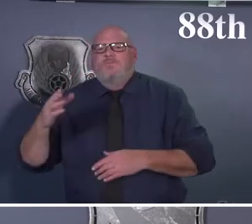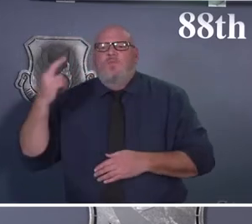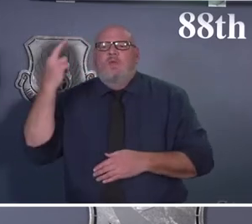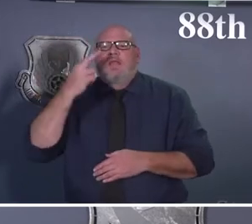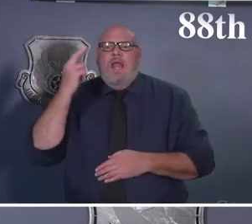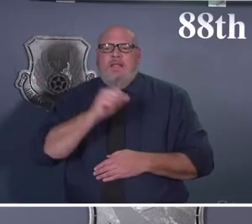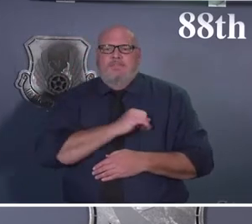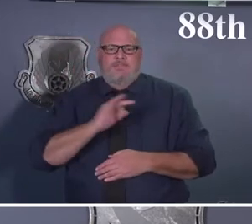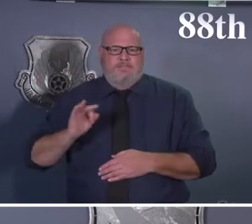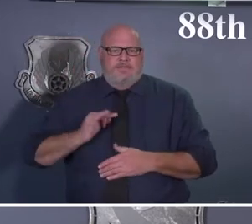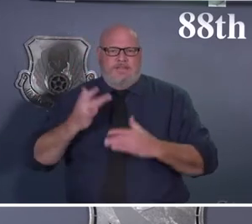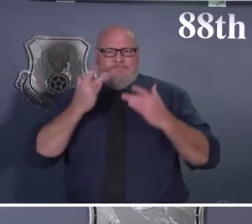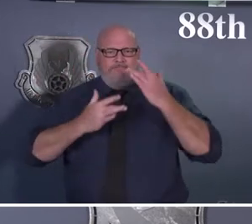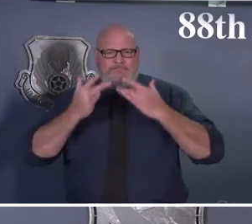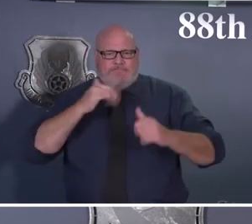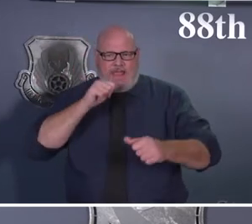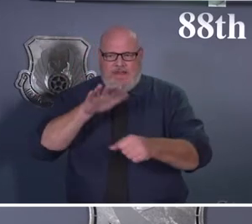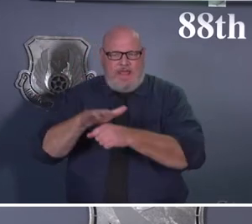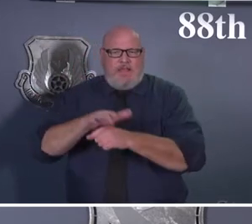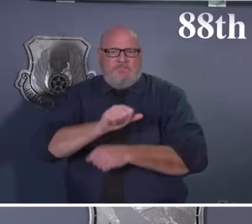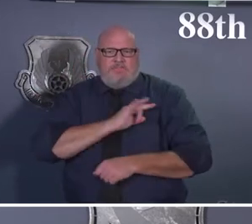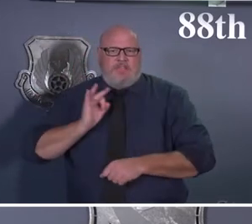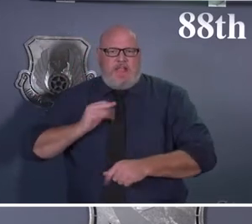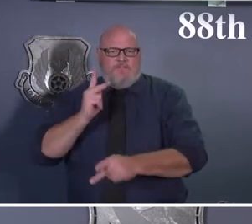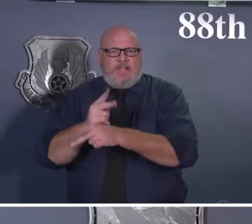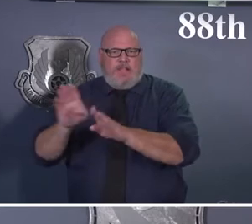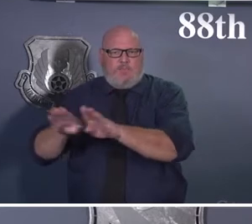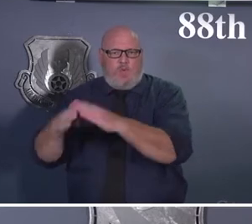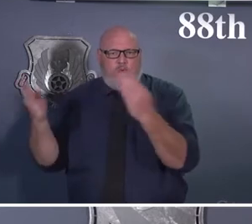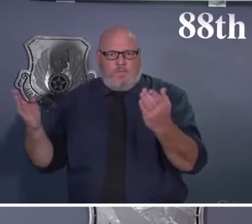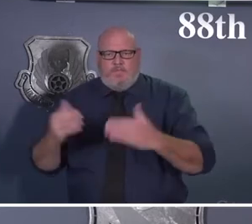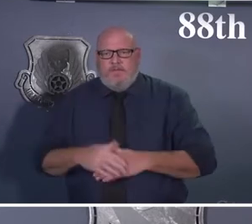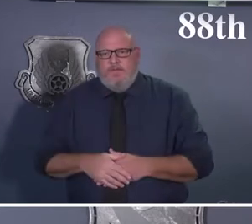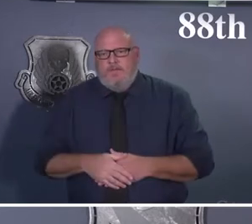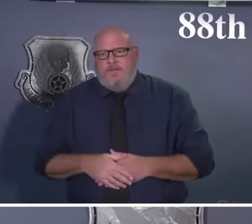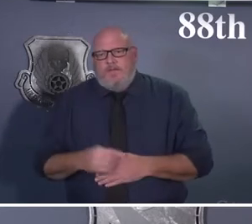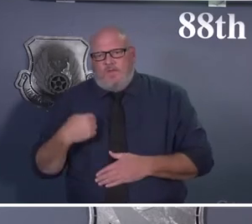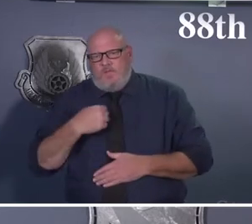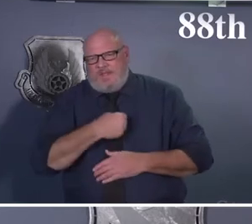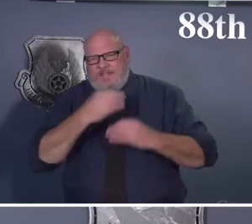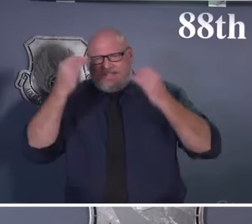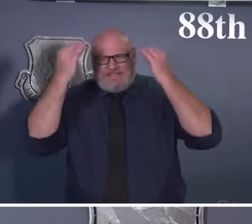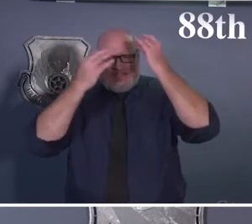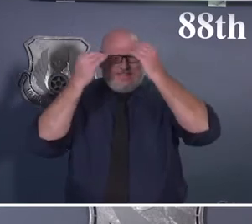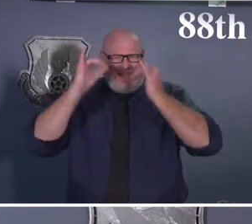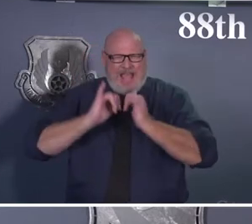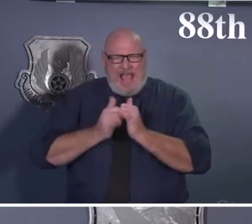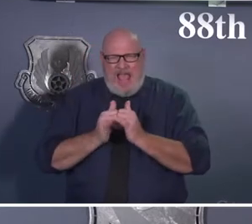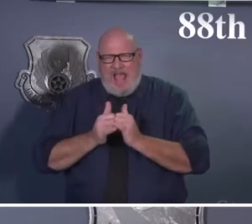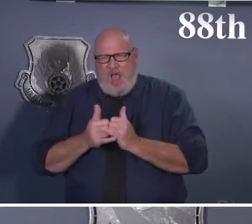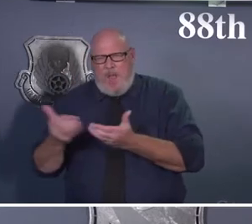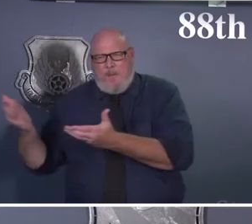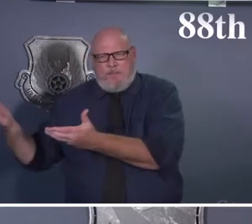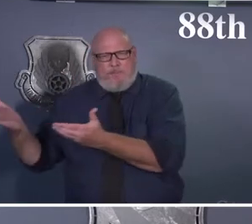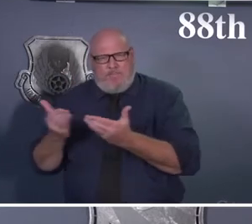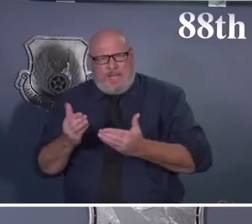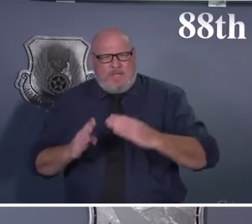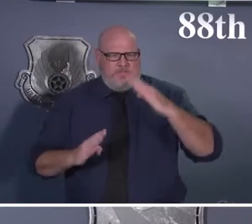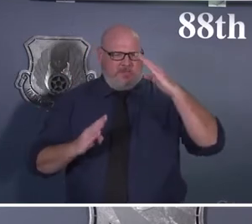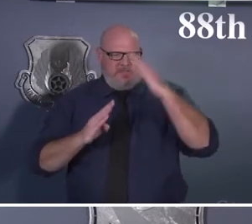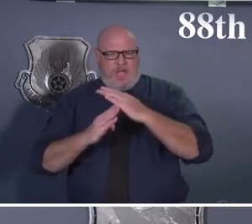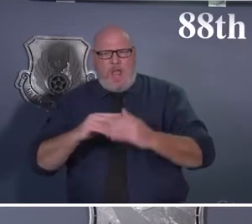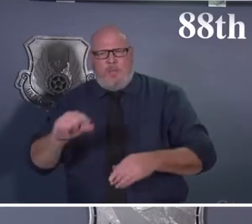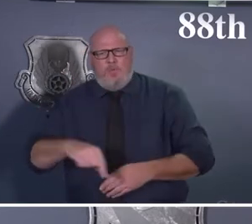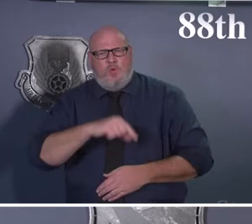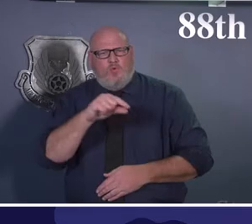However, we are constantly brainstorming how we can continue to bring first rate services to you in the community. Now, as I move on, I'm going to talk